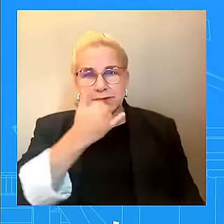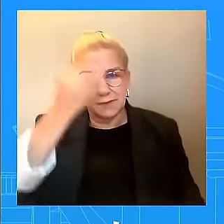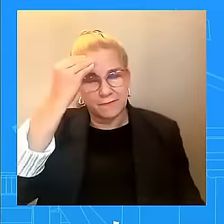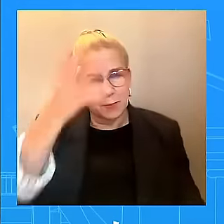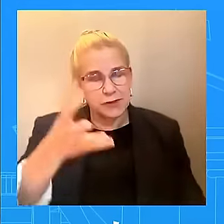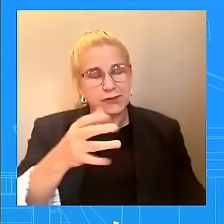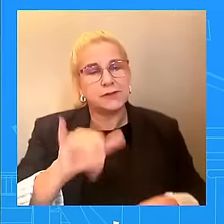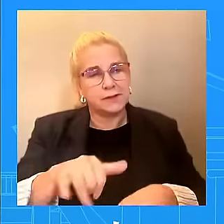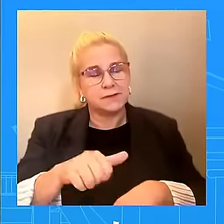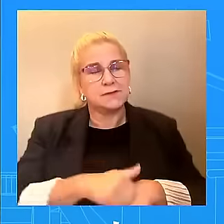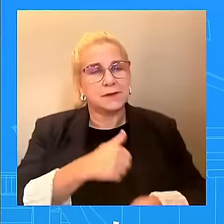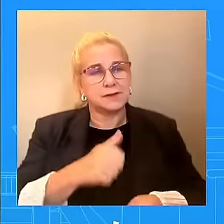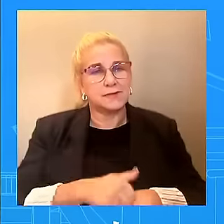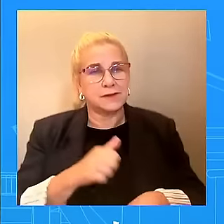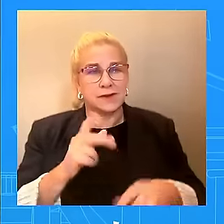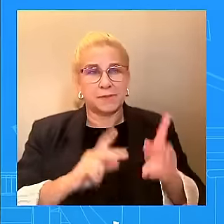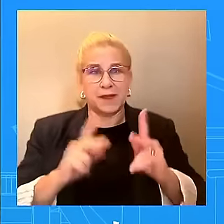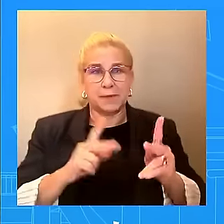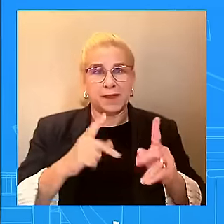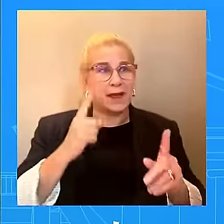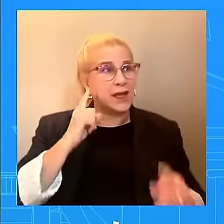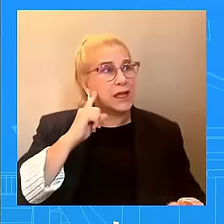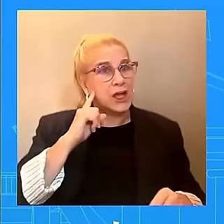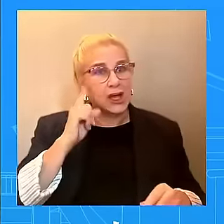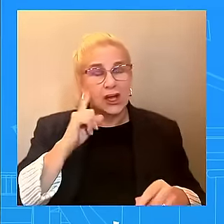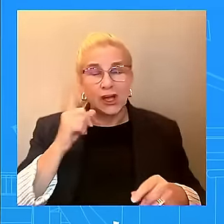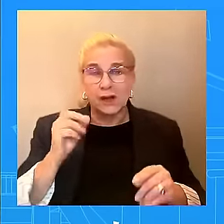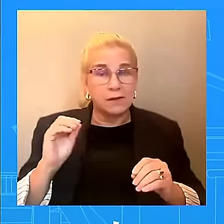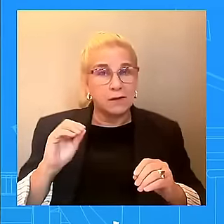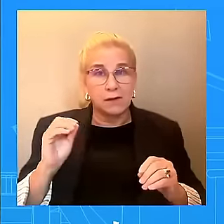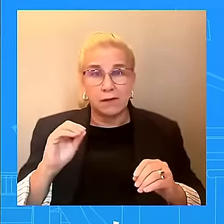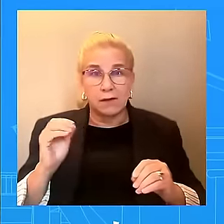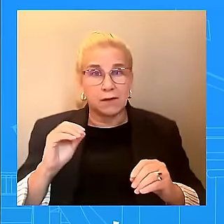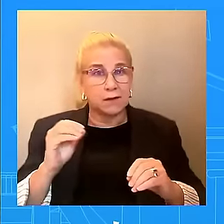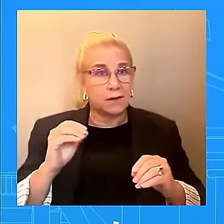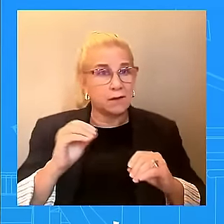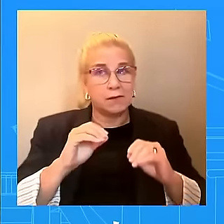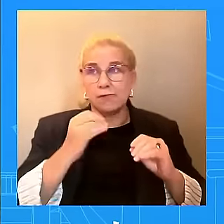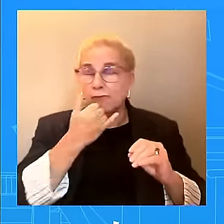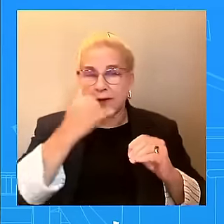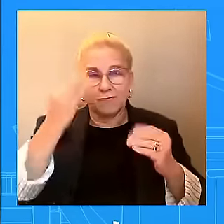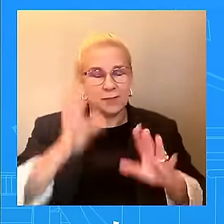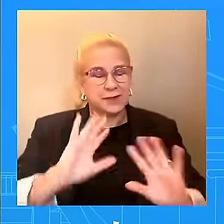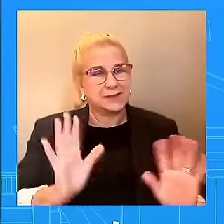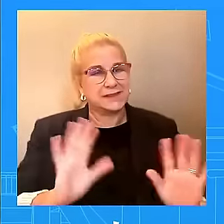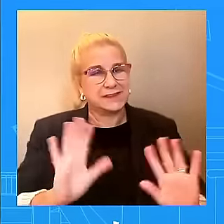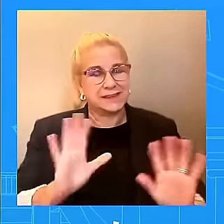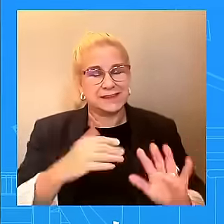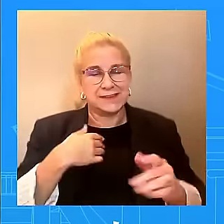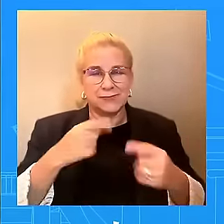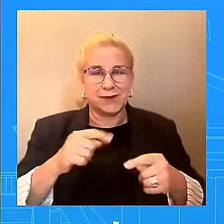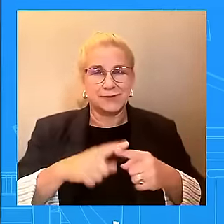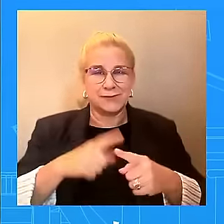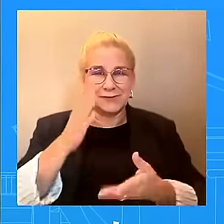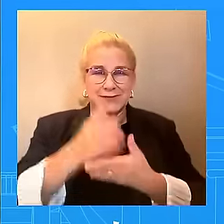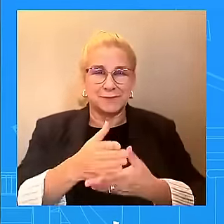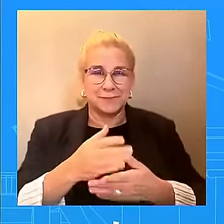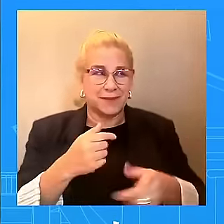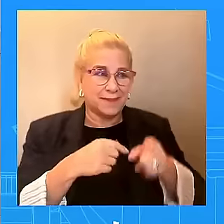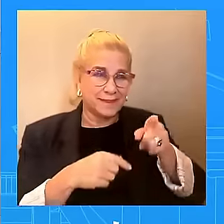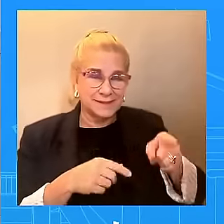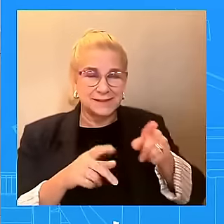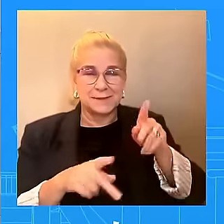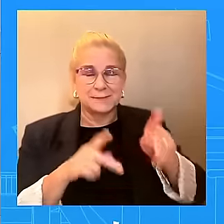they may not want to ask for the help that they need. That is there for them. That is there for them. That's our focus here. But